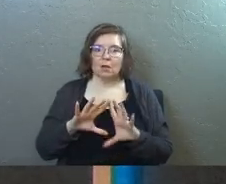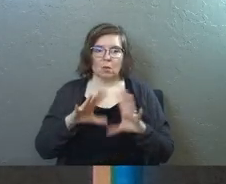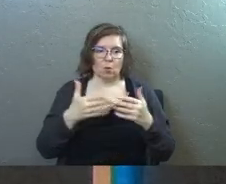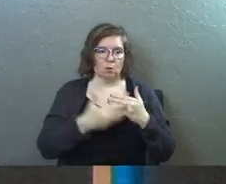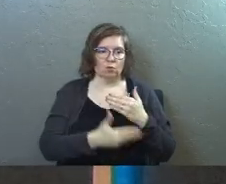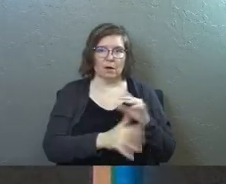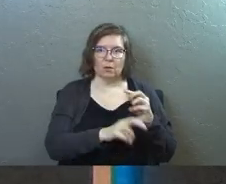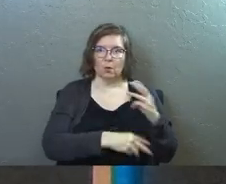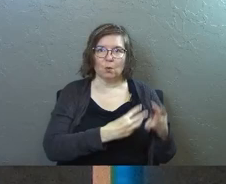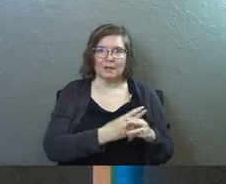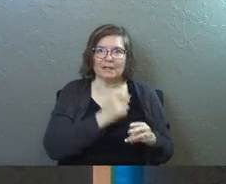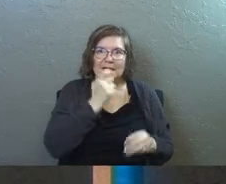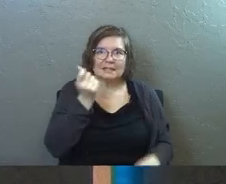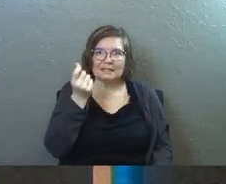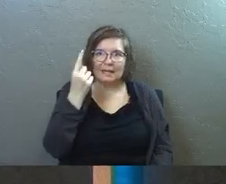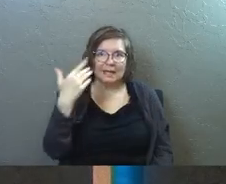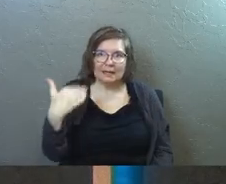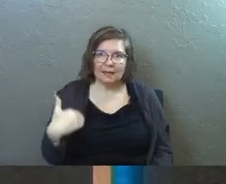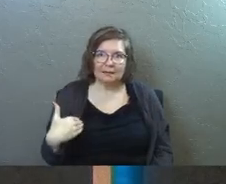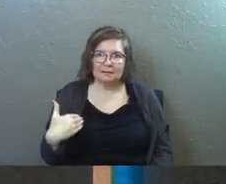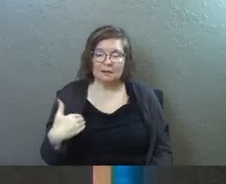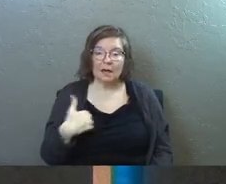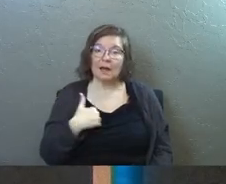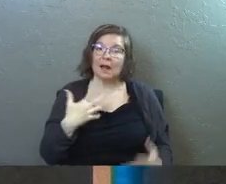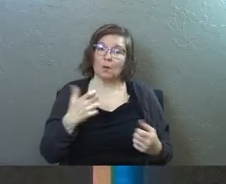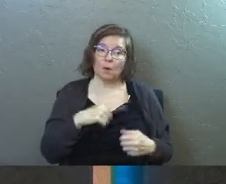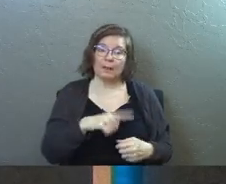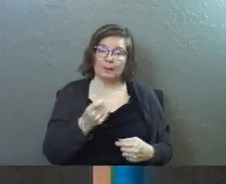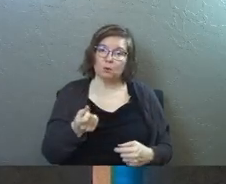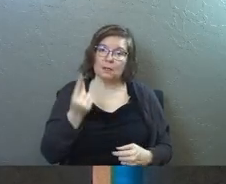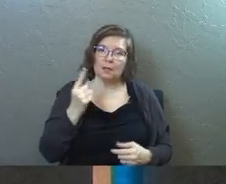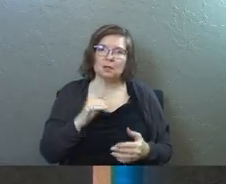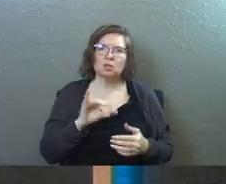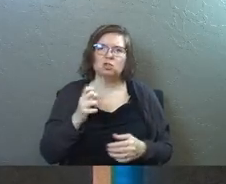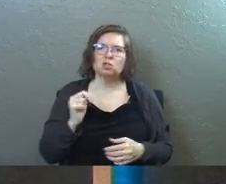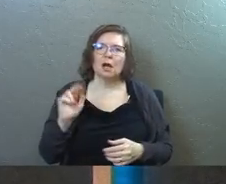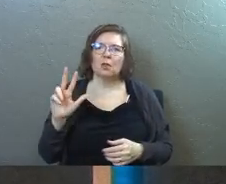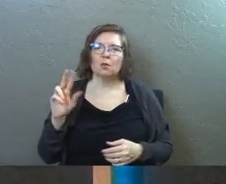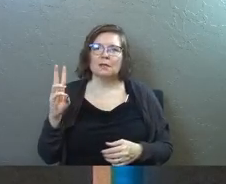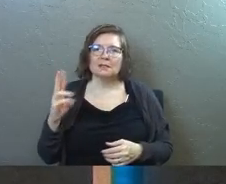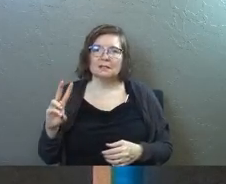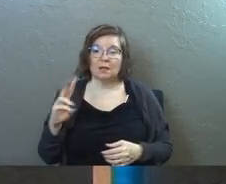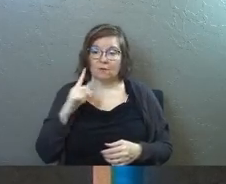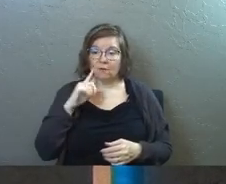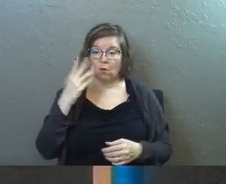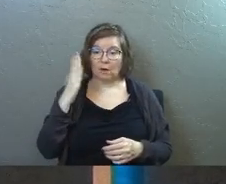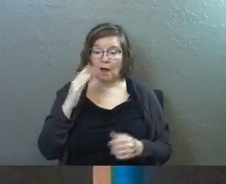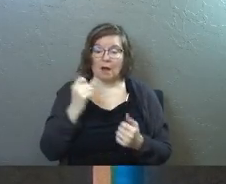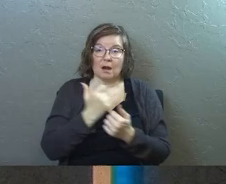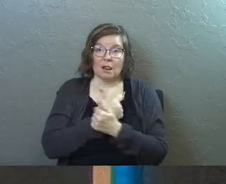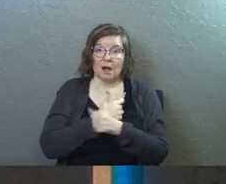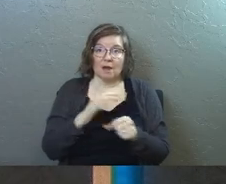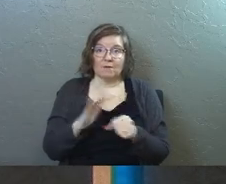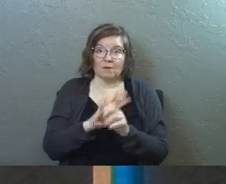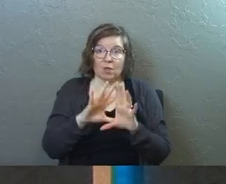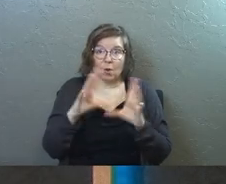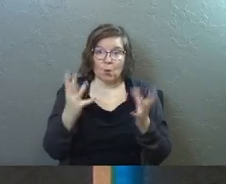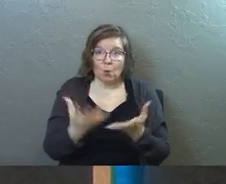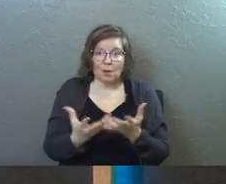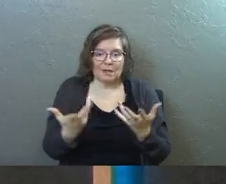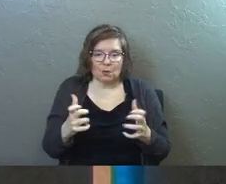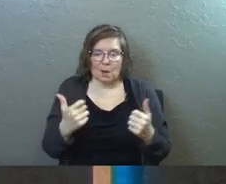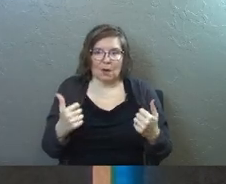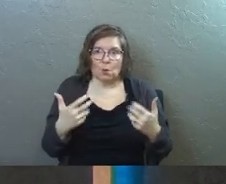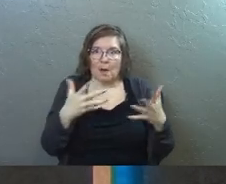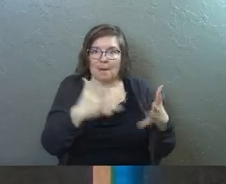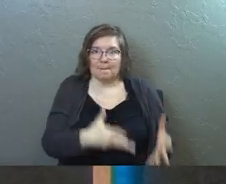whole rest of the world that doesn't get it yet and I want them to get it. What's John 3 16? For God so loved the world he didn't